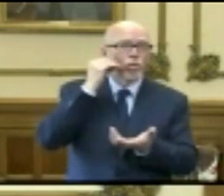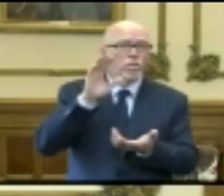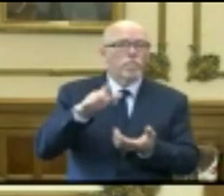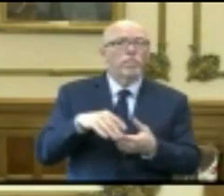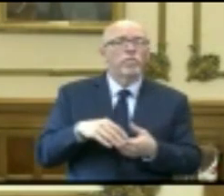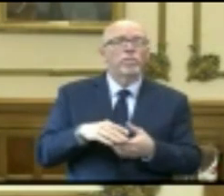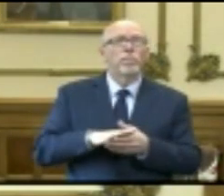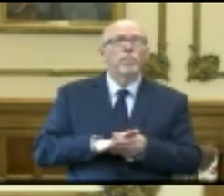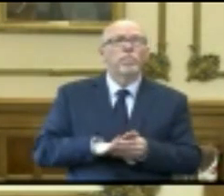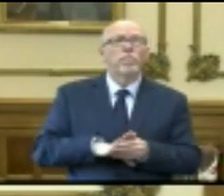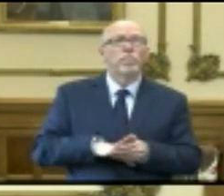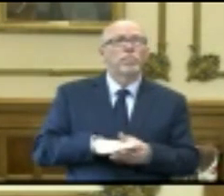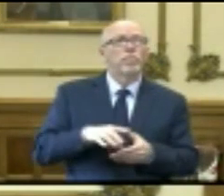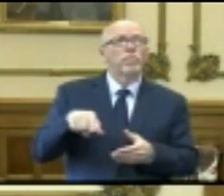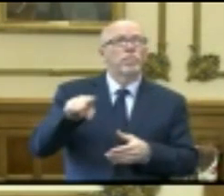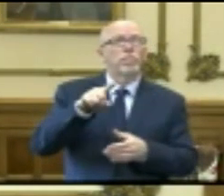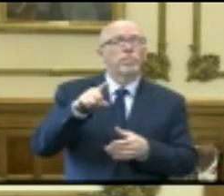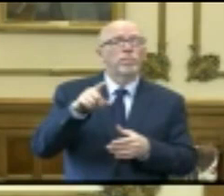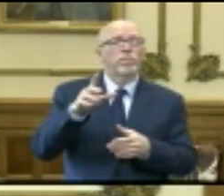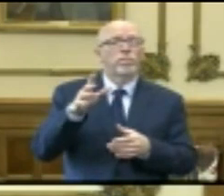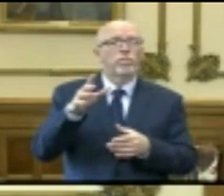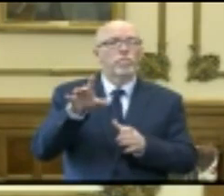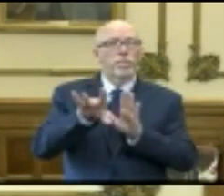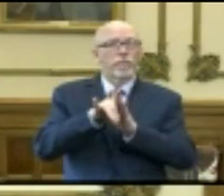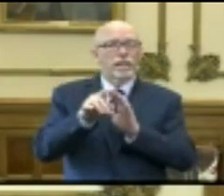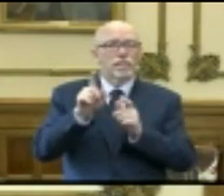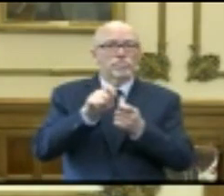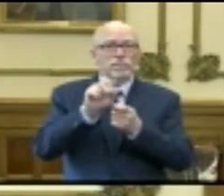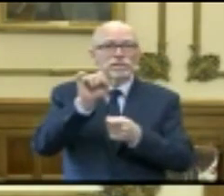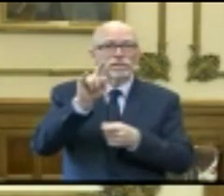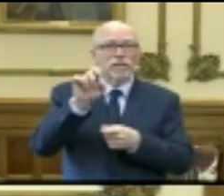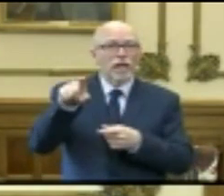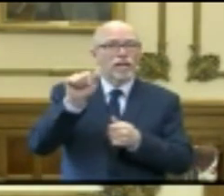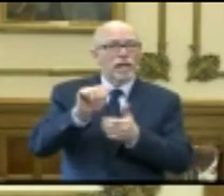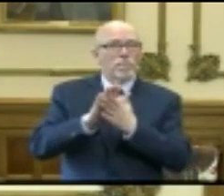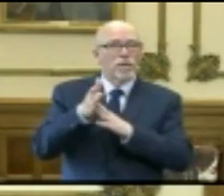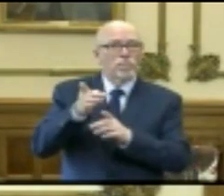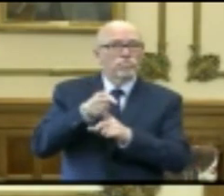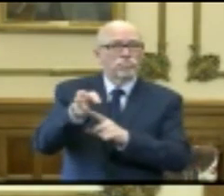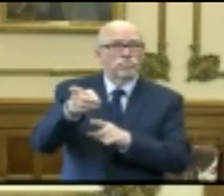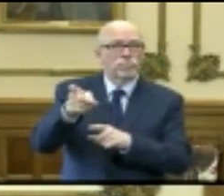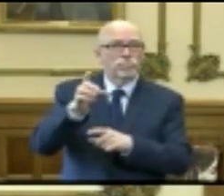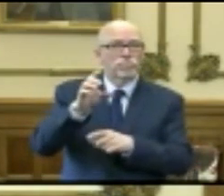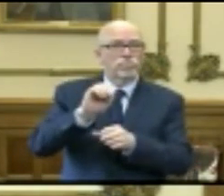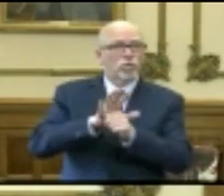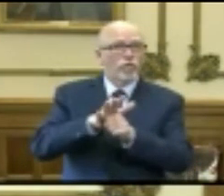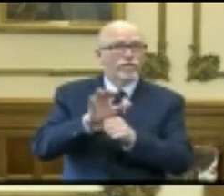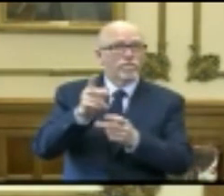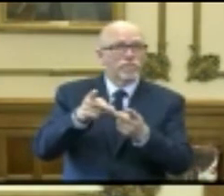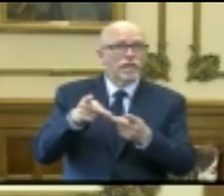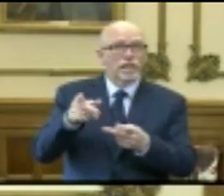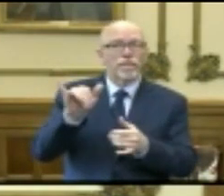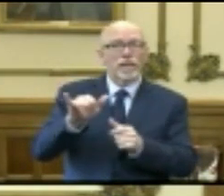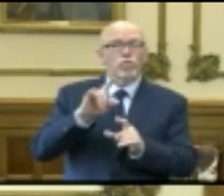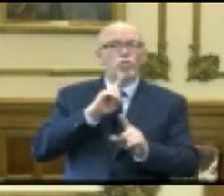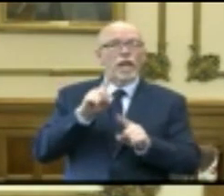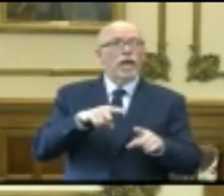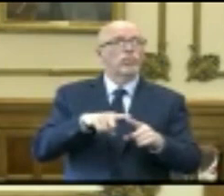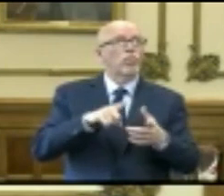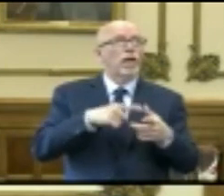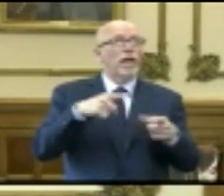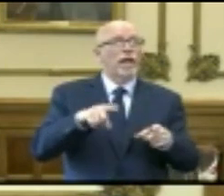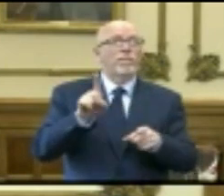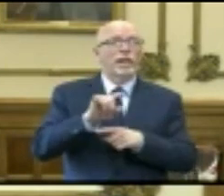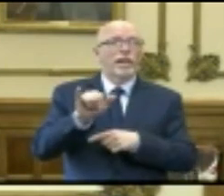are you picking which specific sites can be those COVID-dedicated facilities? And is this in reaction to what's happening in